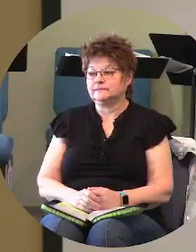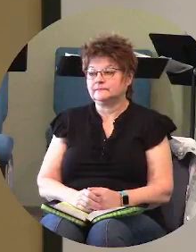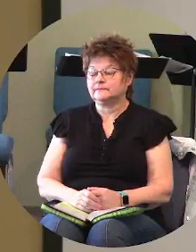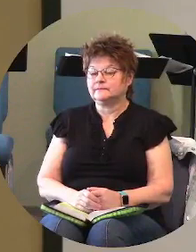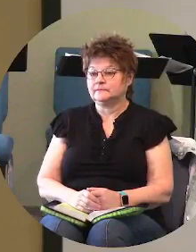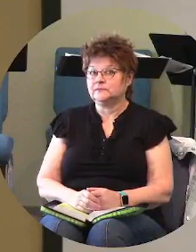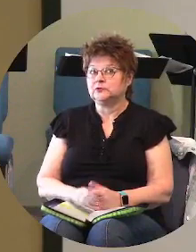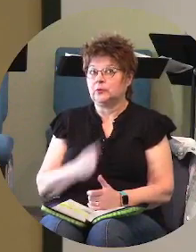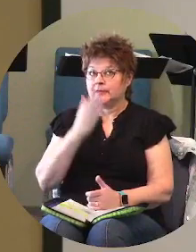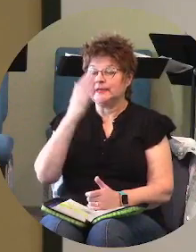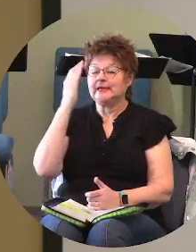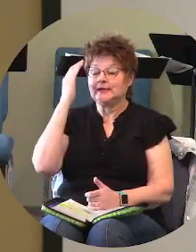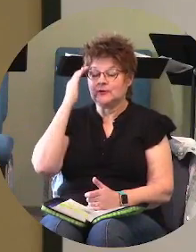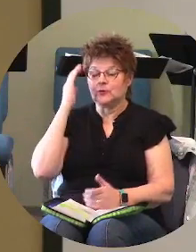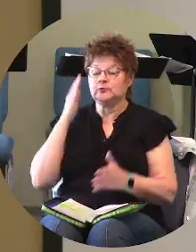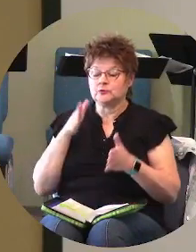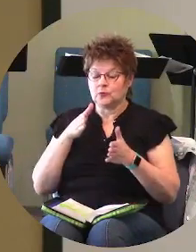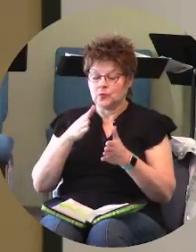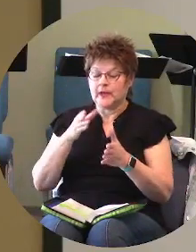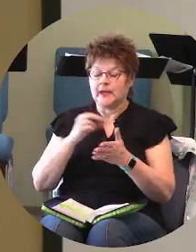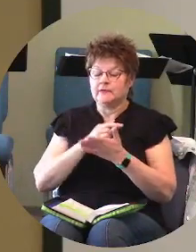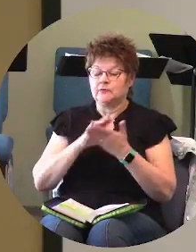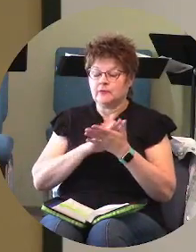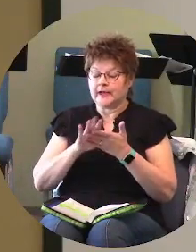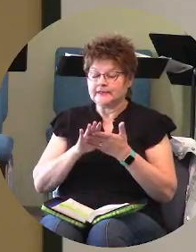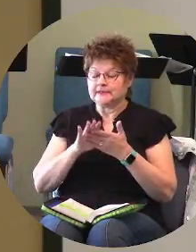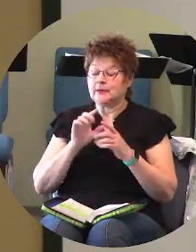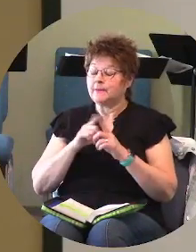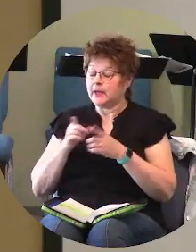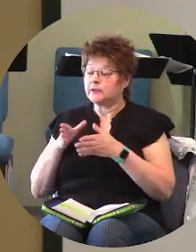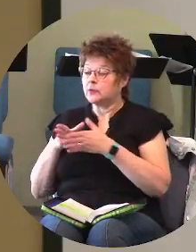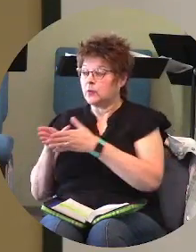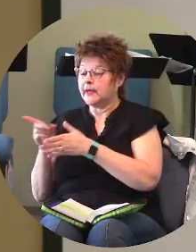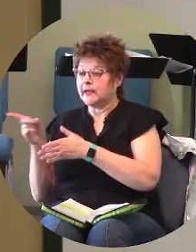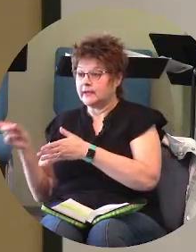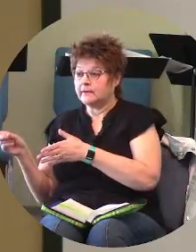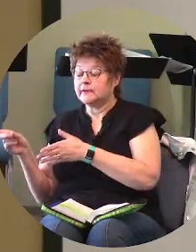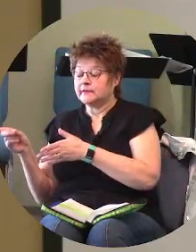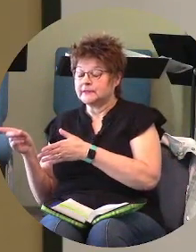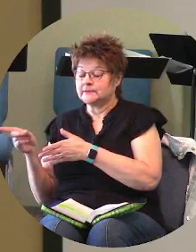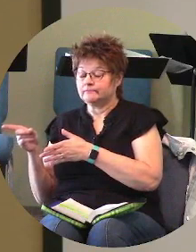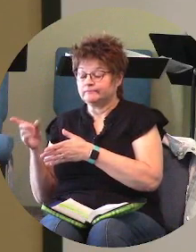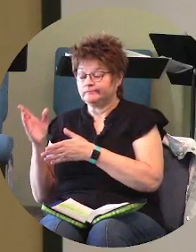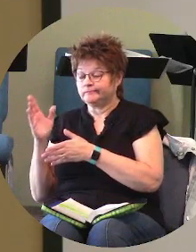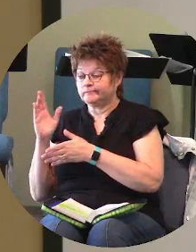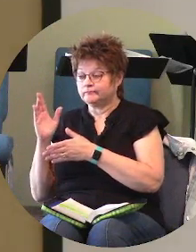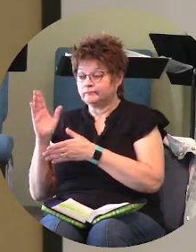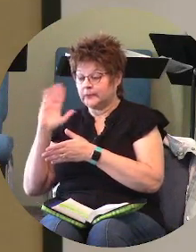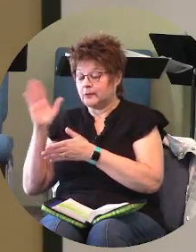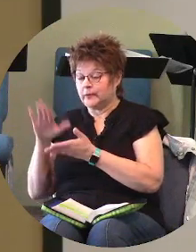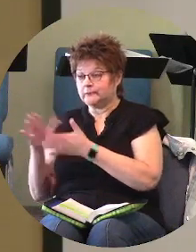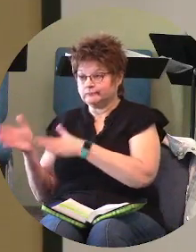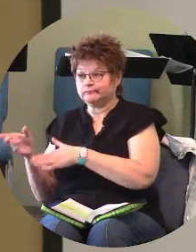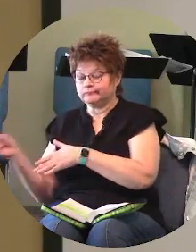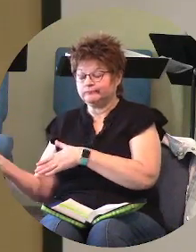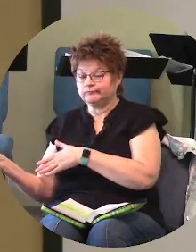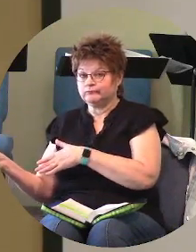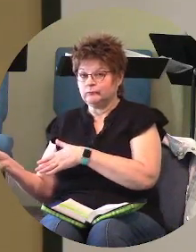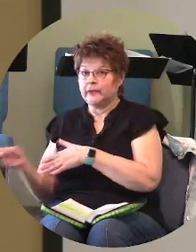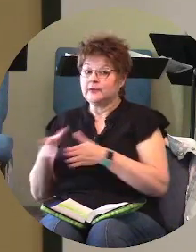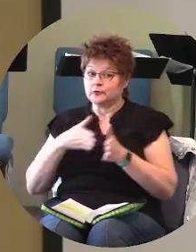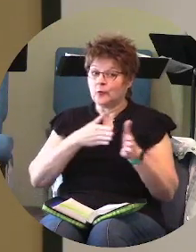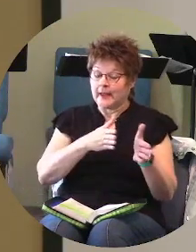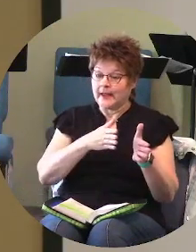so he knows the way of the righteous but the way of the wicked will perish there's a way and there's a wrong way